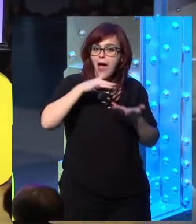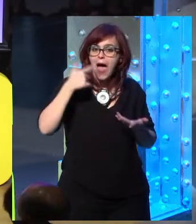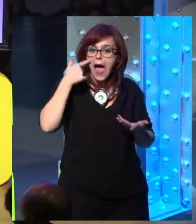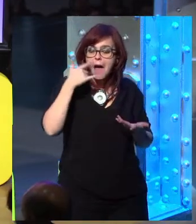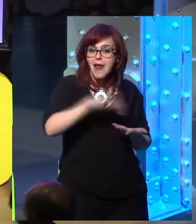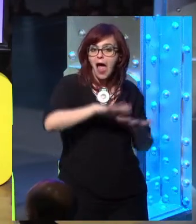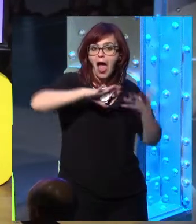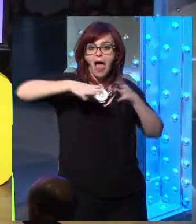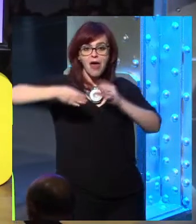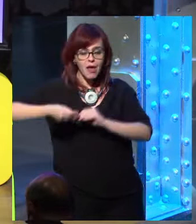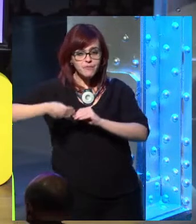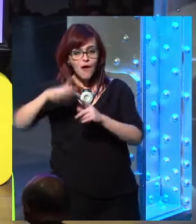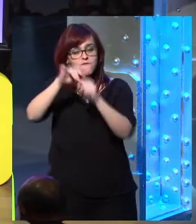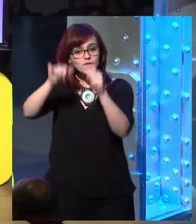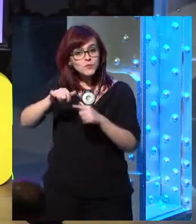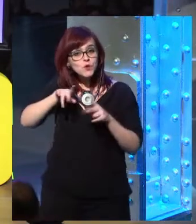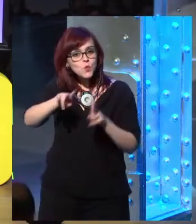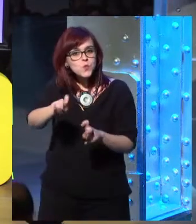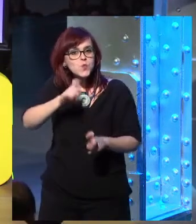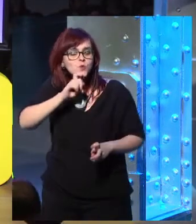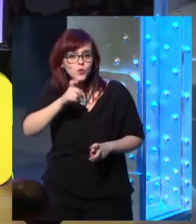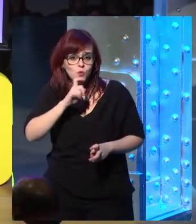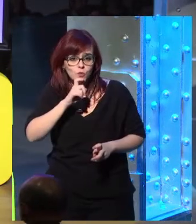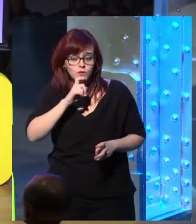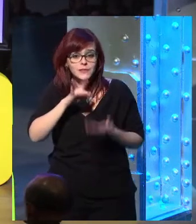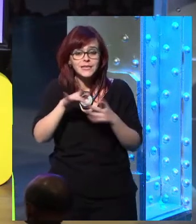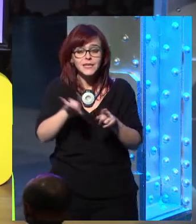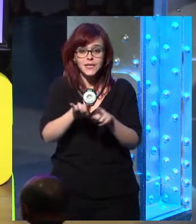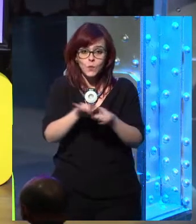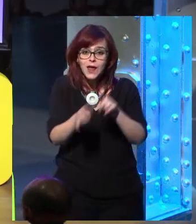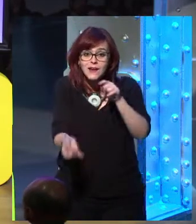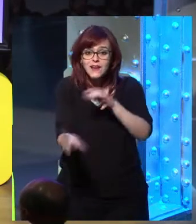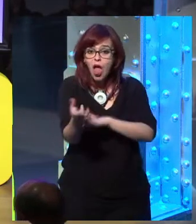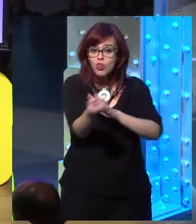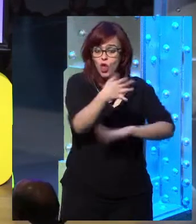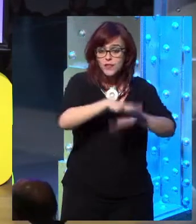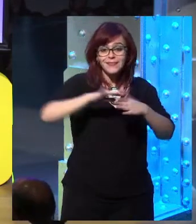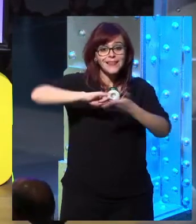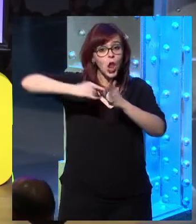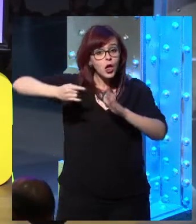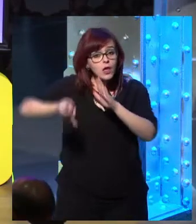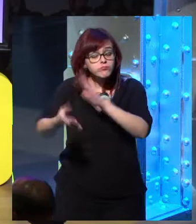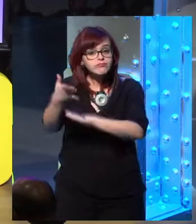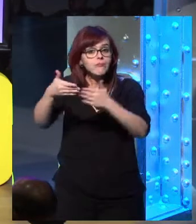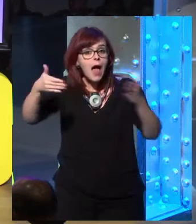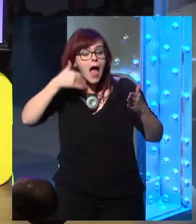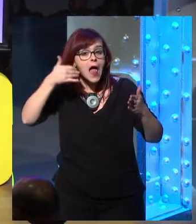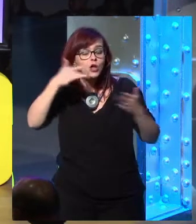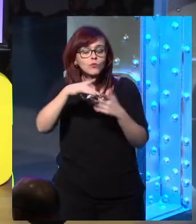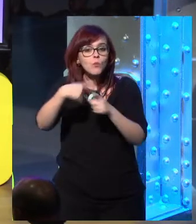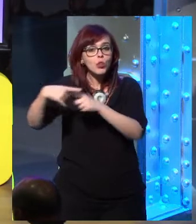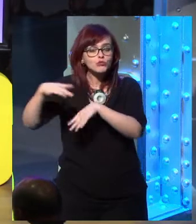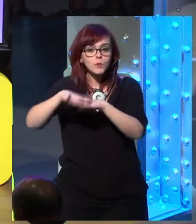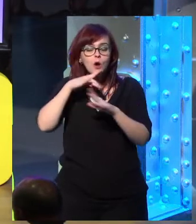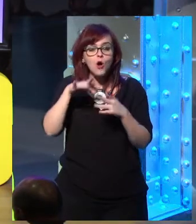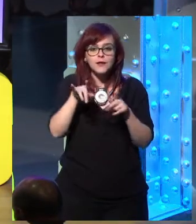iPod to the phone we have now. We couldn't have even purchased this crazy giant phone with a network.